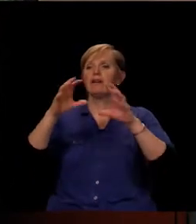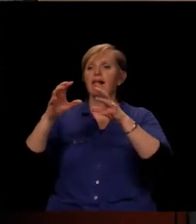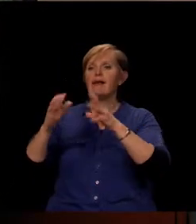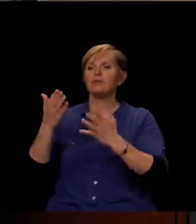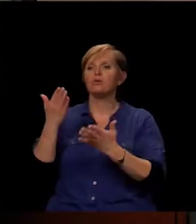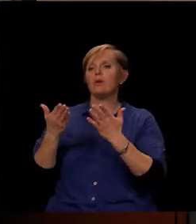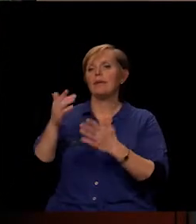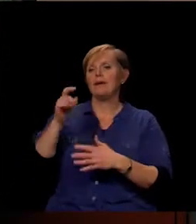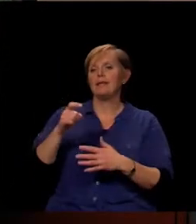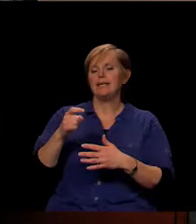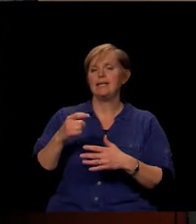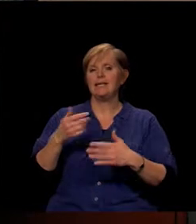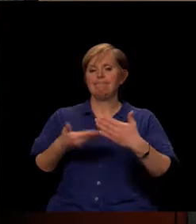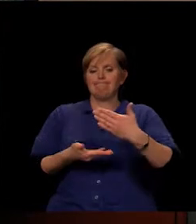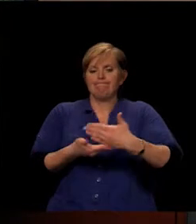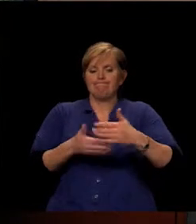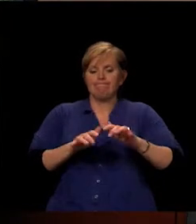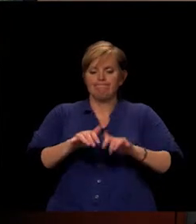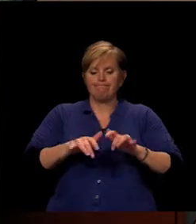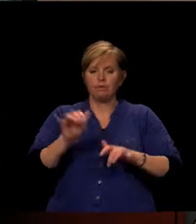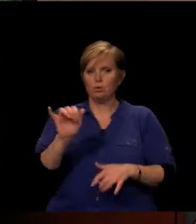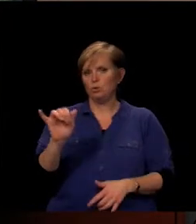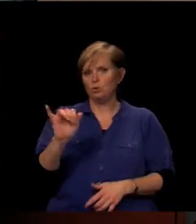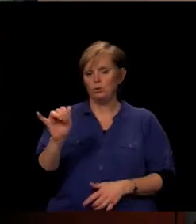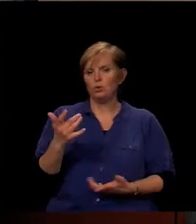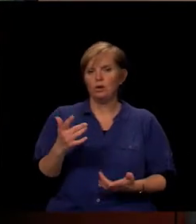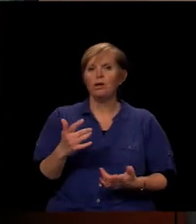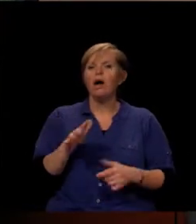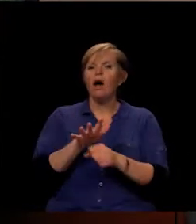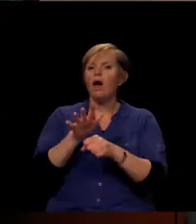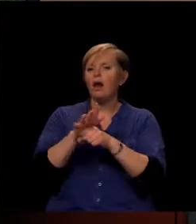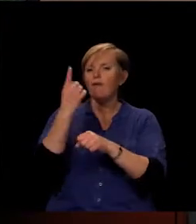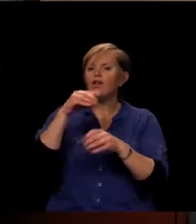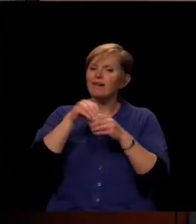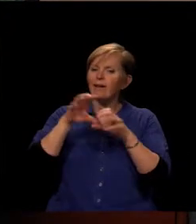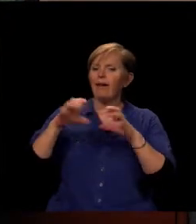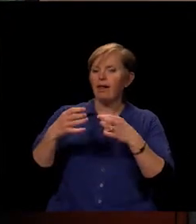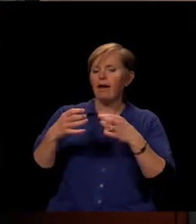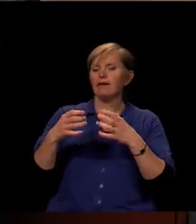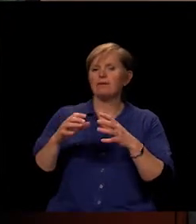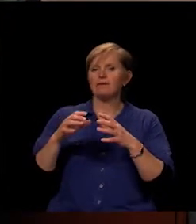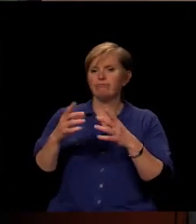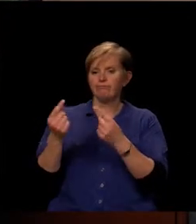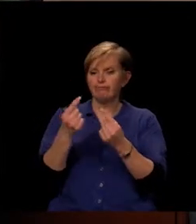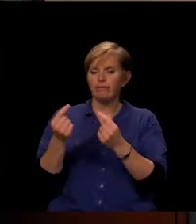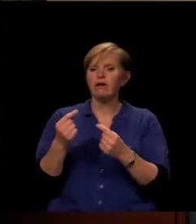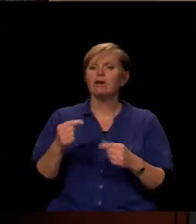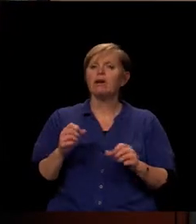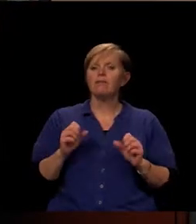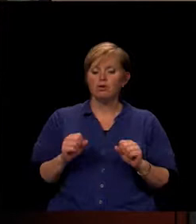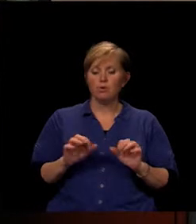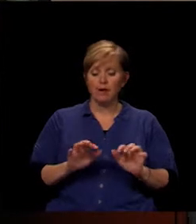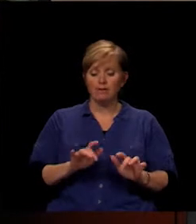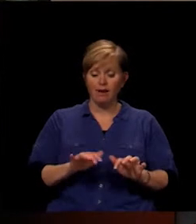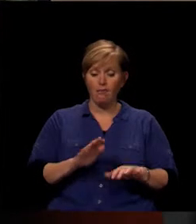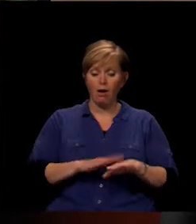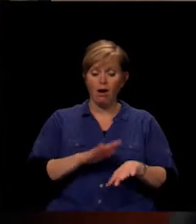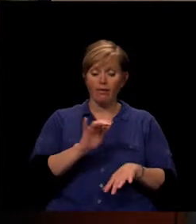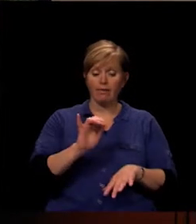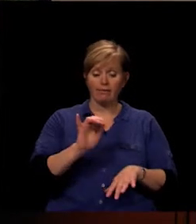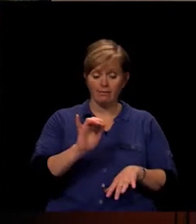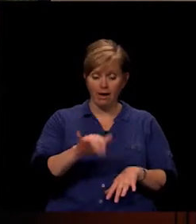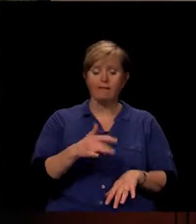department set of those devices. You're welcome to type on that. It very much gives you a feel of a laptop.